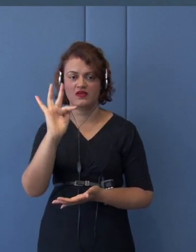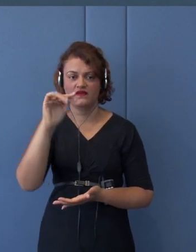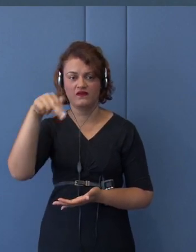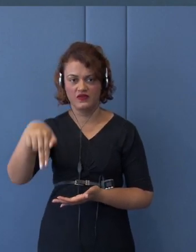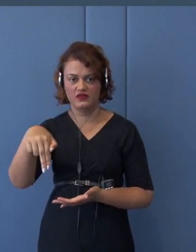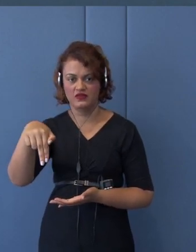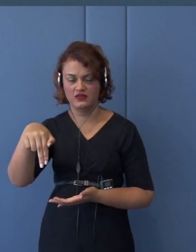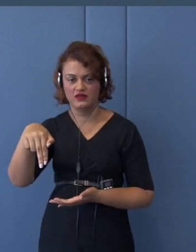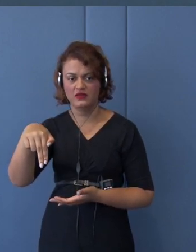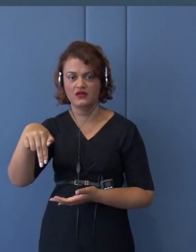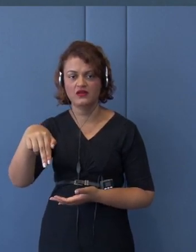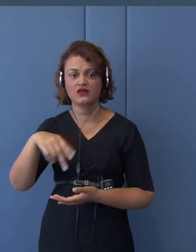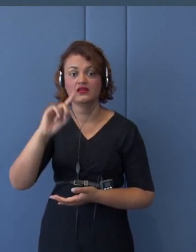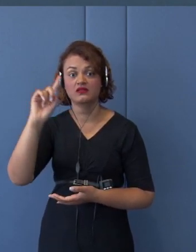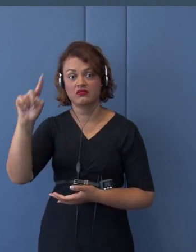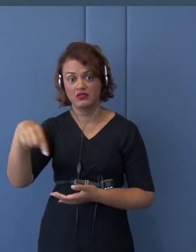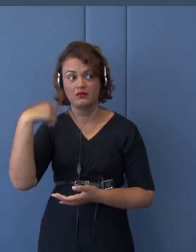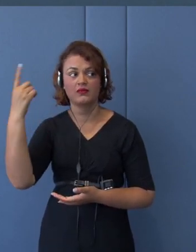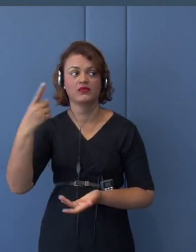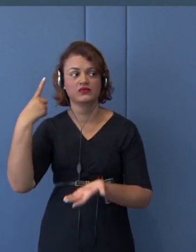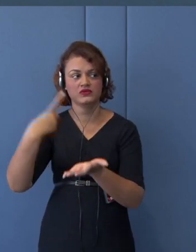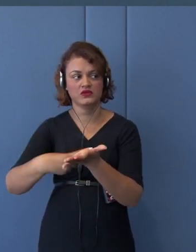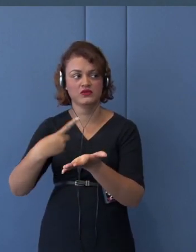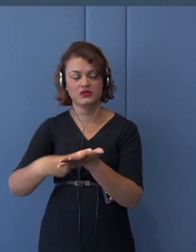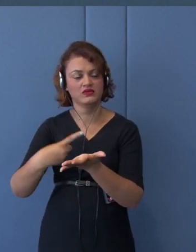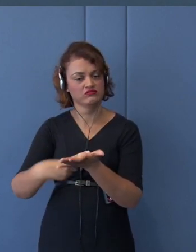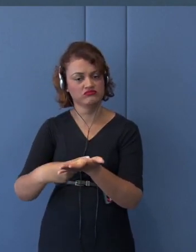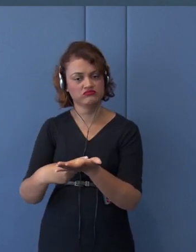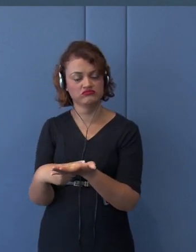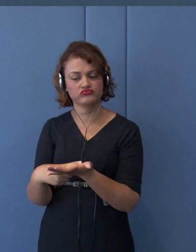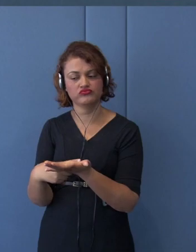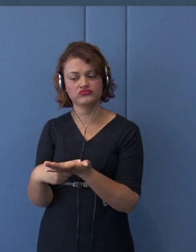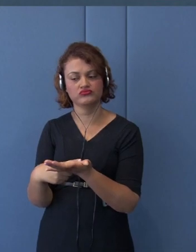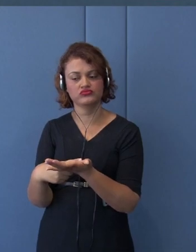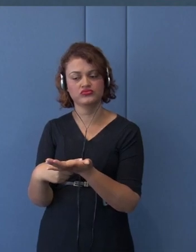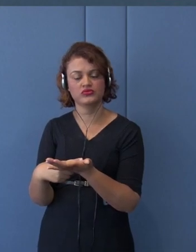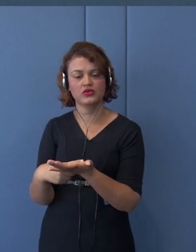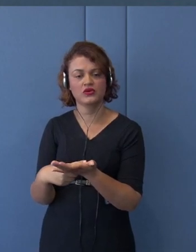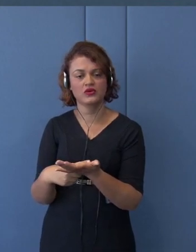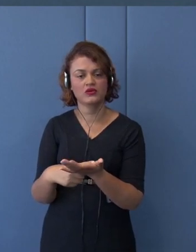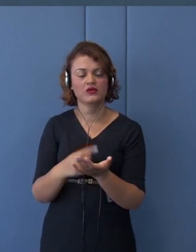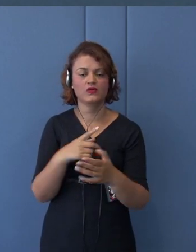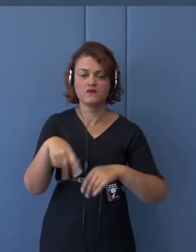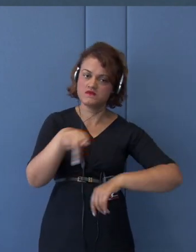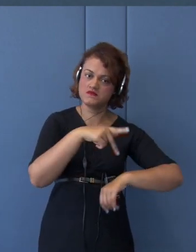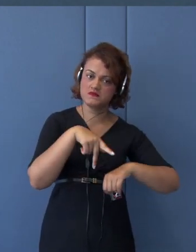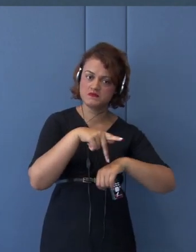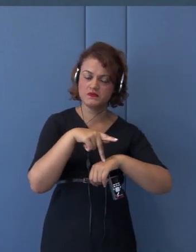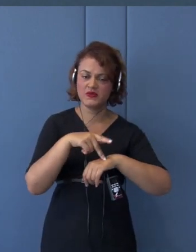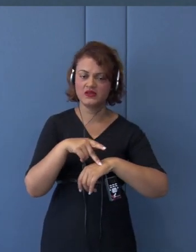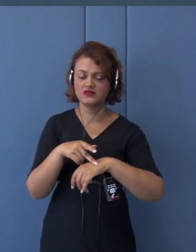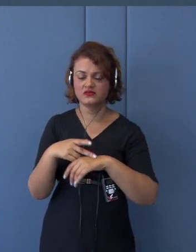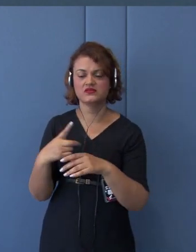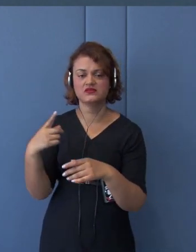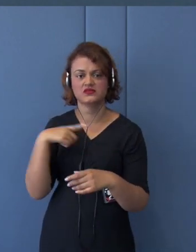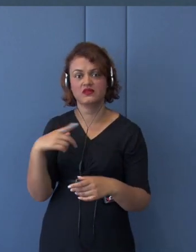of any foreign company in the host country. So, those are very